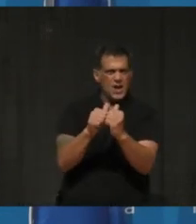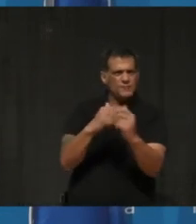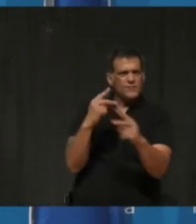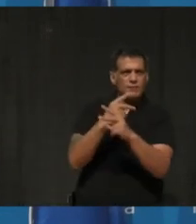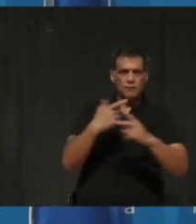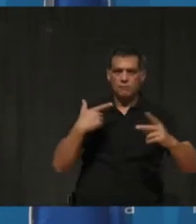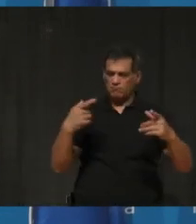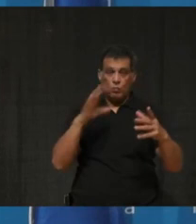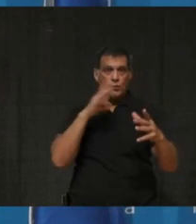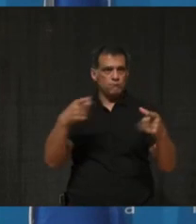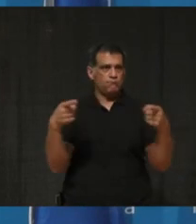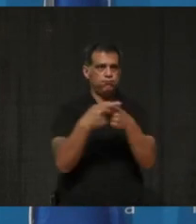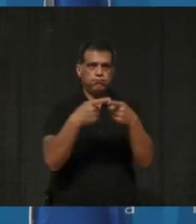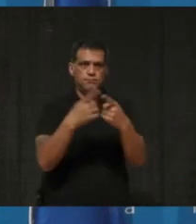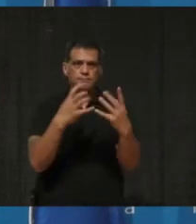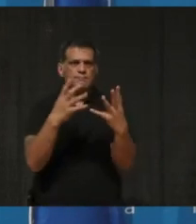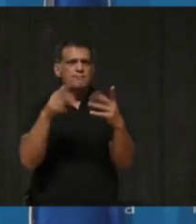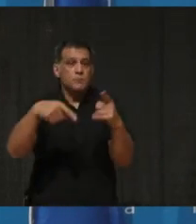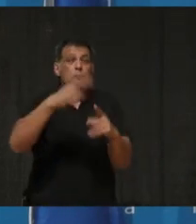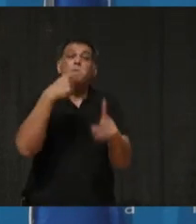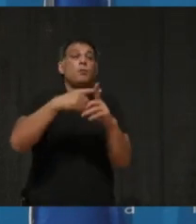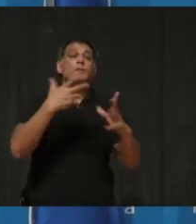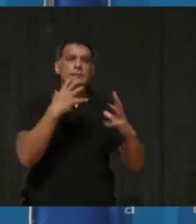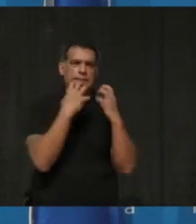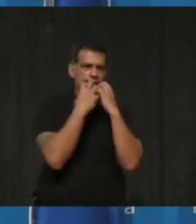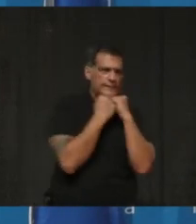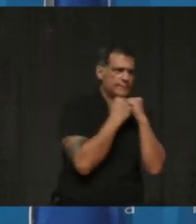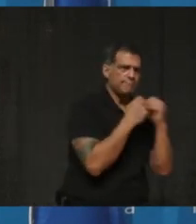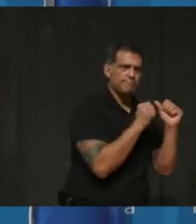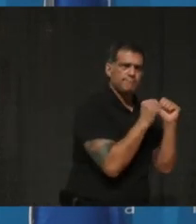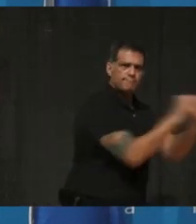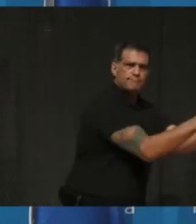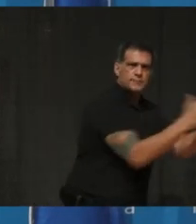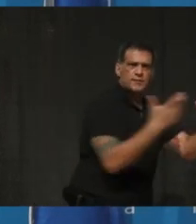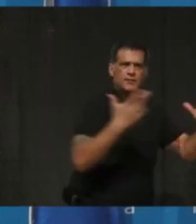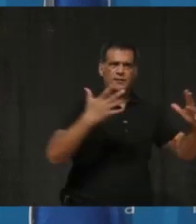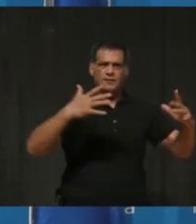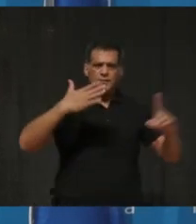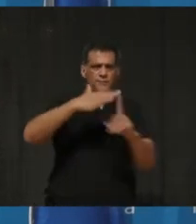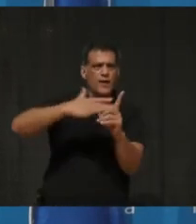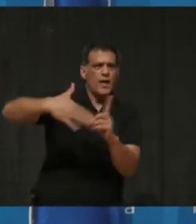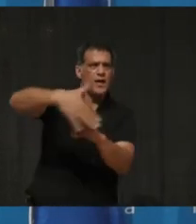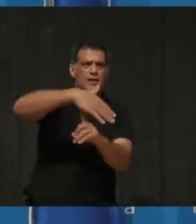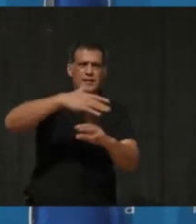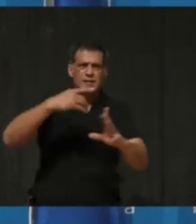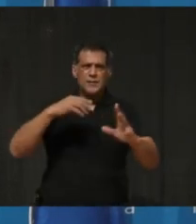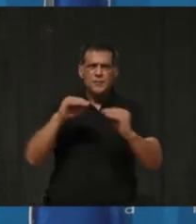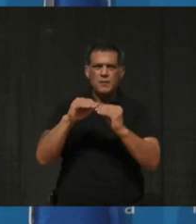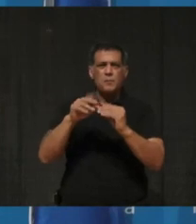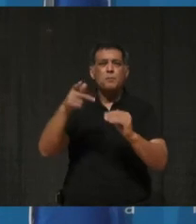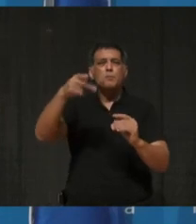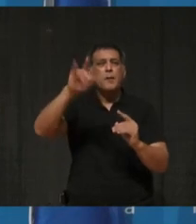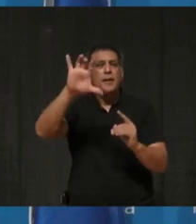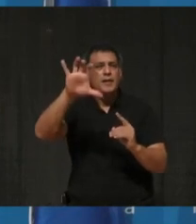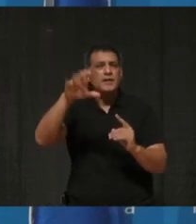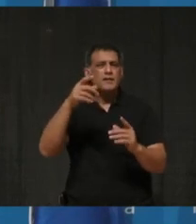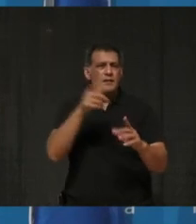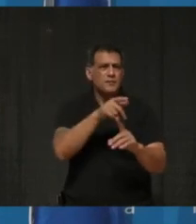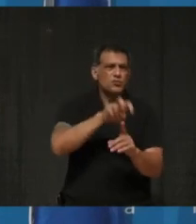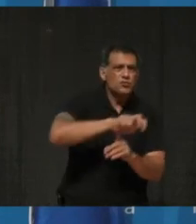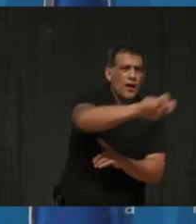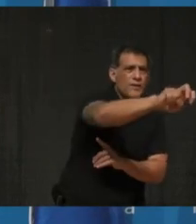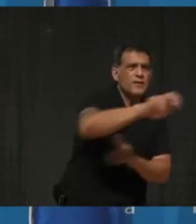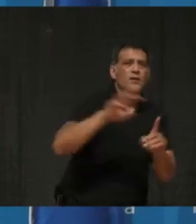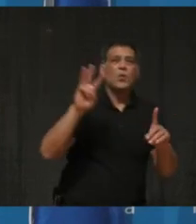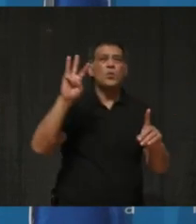values, our values of sustainability and public transit and going through sensitive environmental areas and wetlands. So,